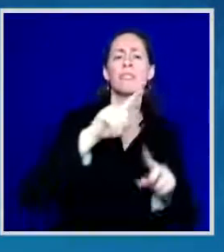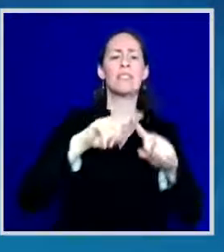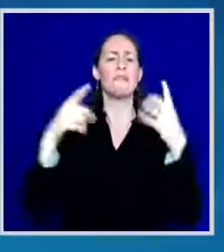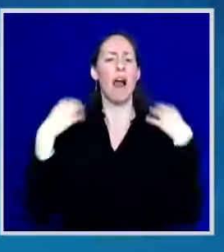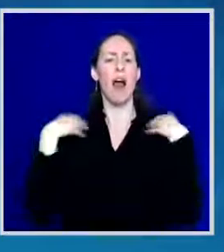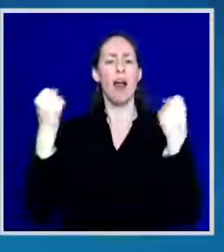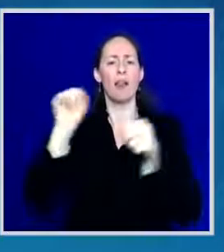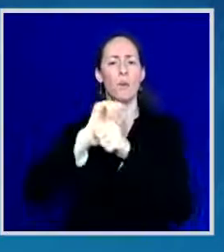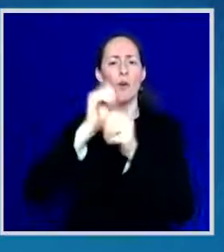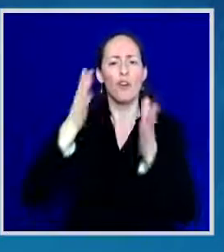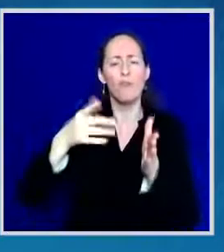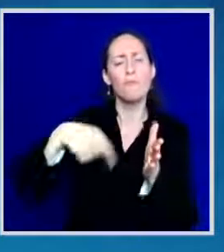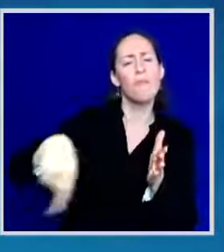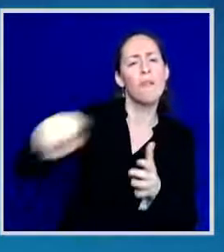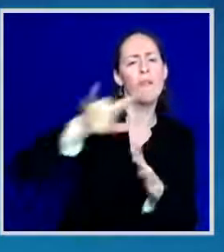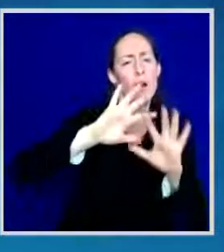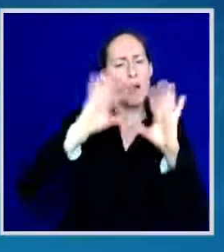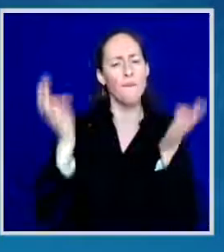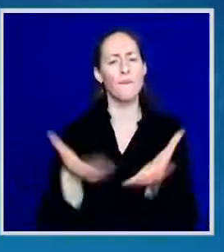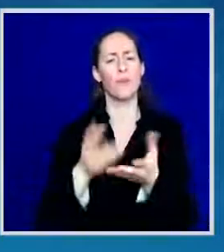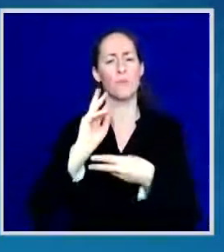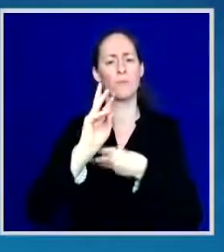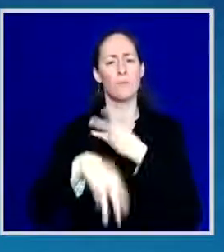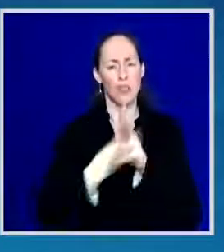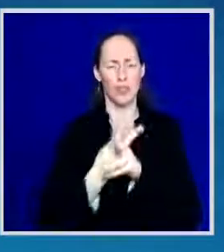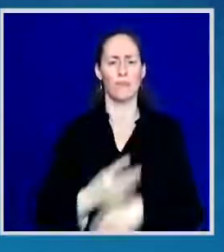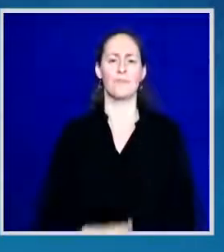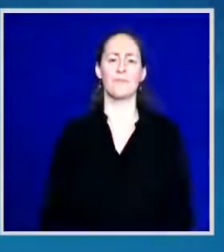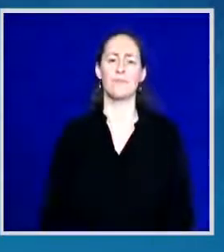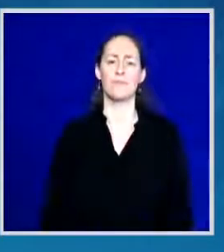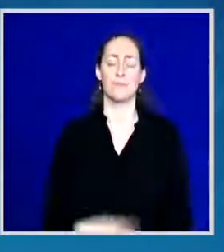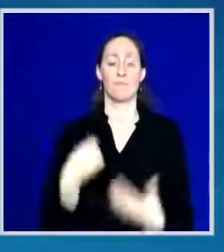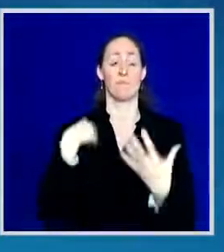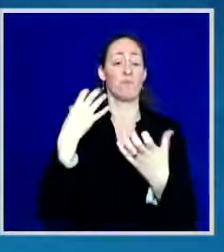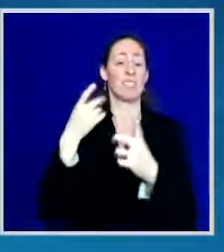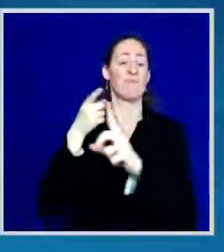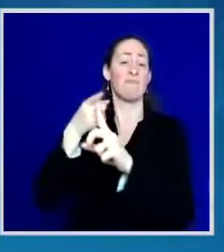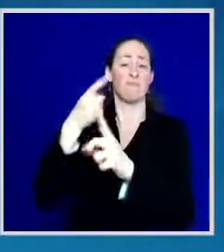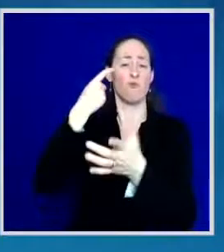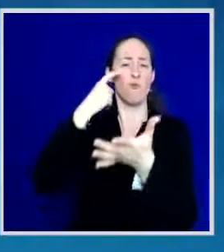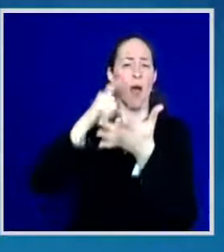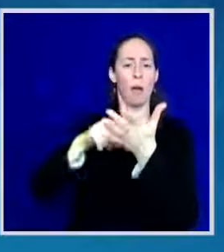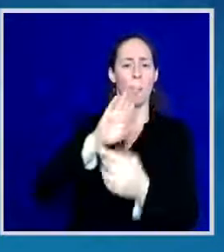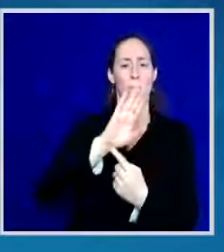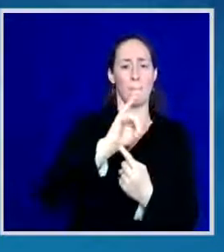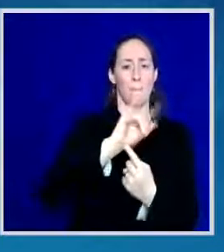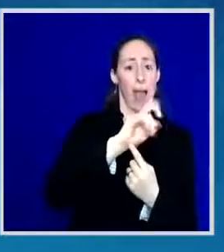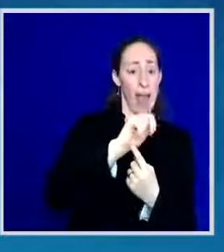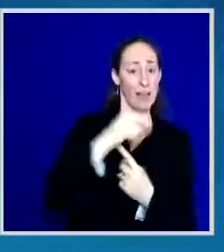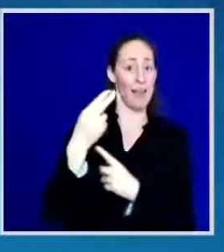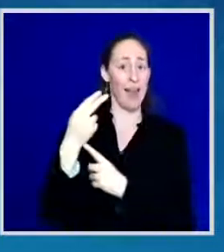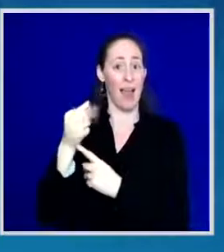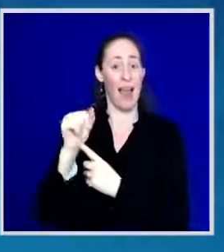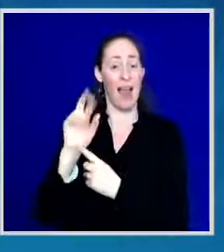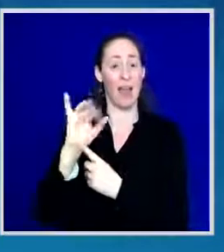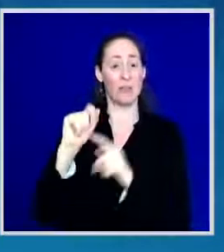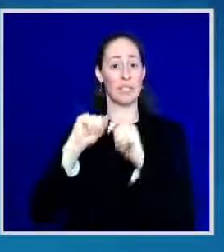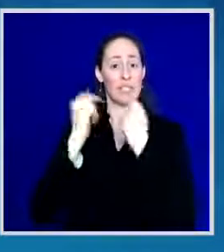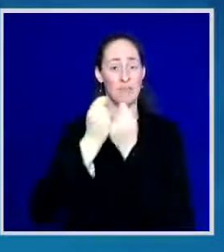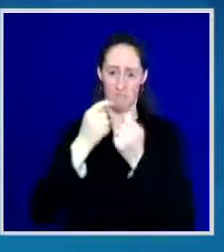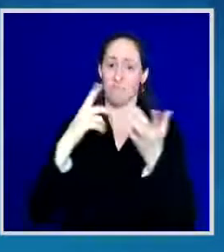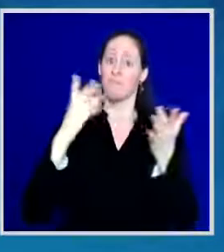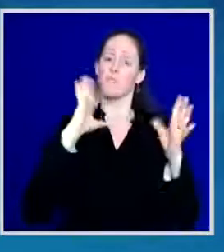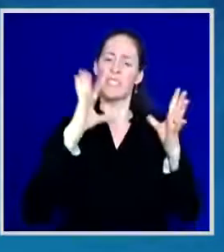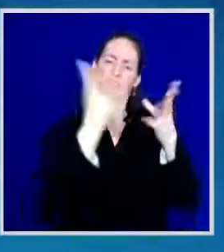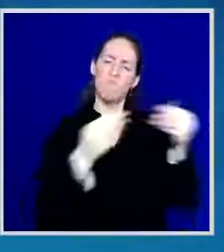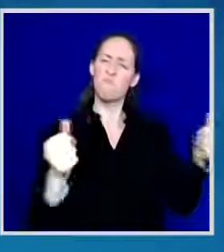we are now defeating this pandemic. As of yesterday over 20 220 million